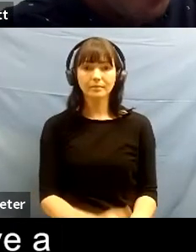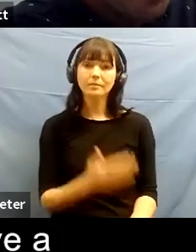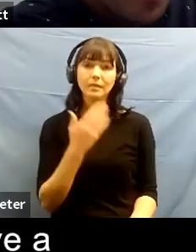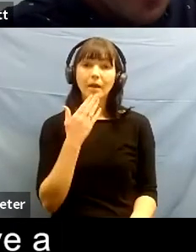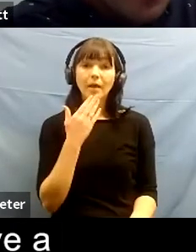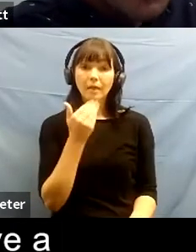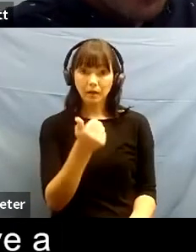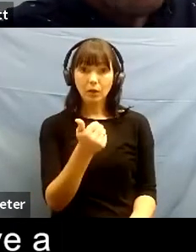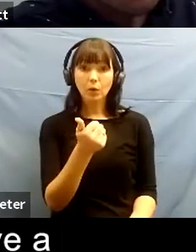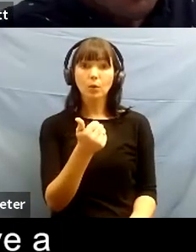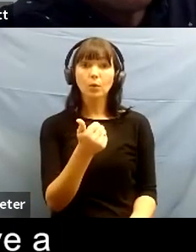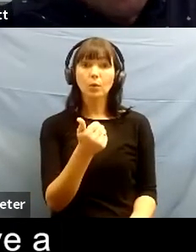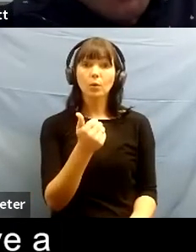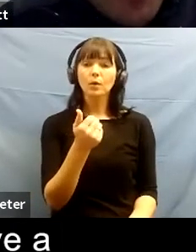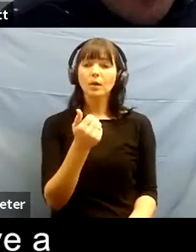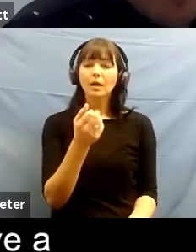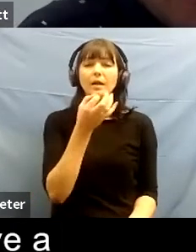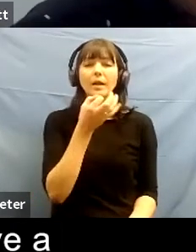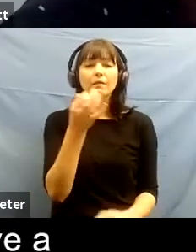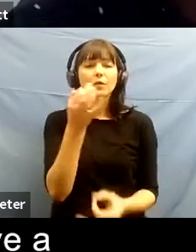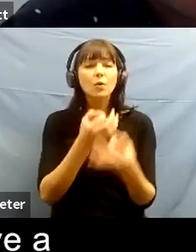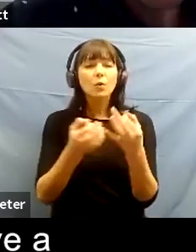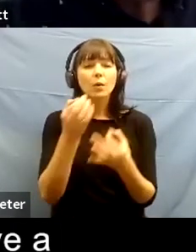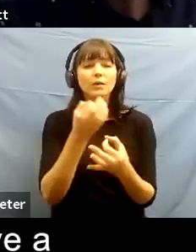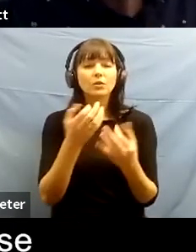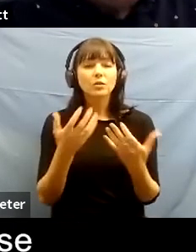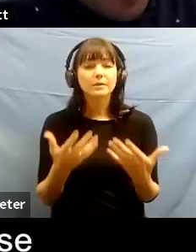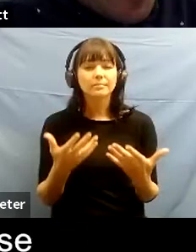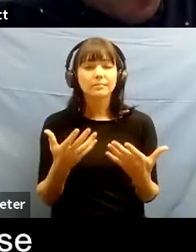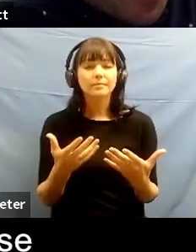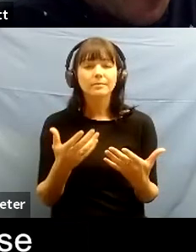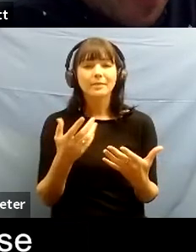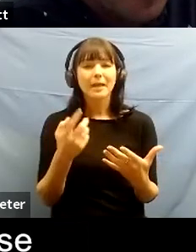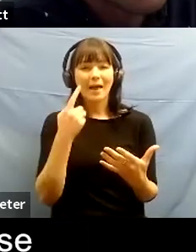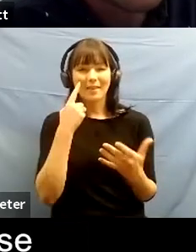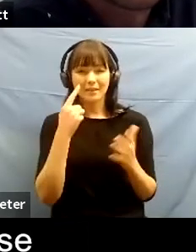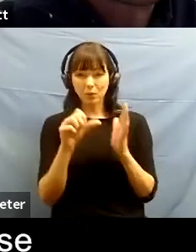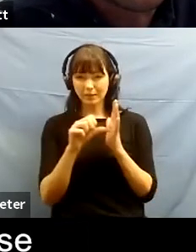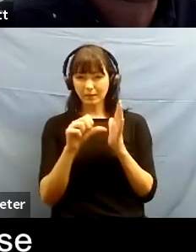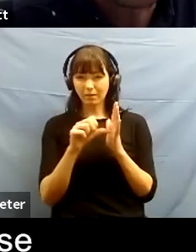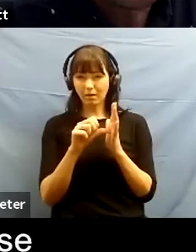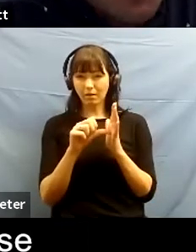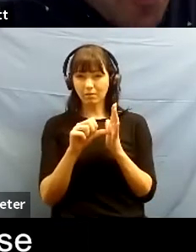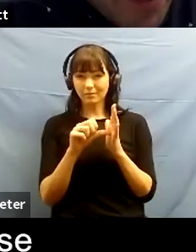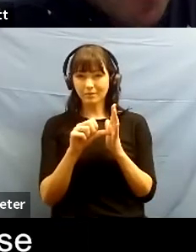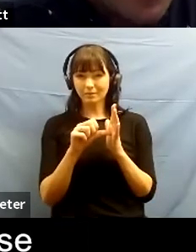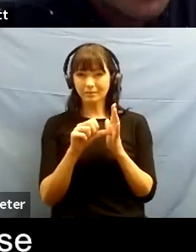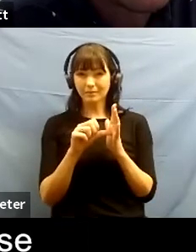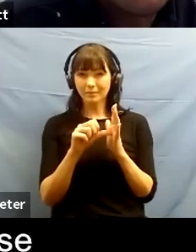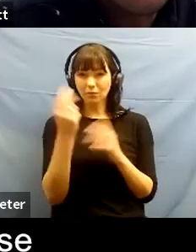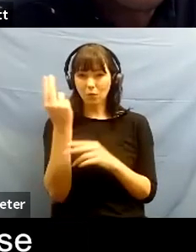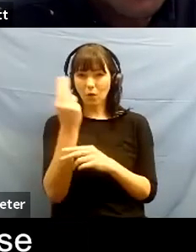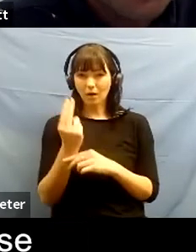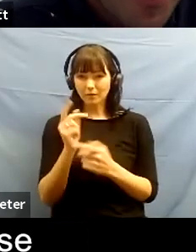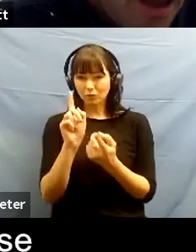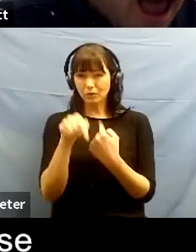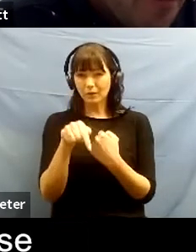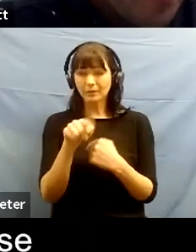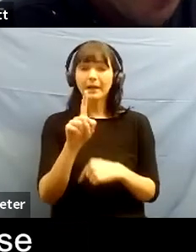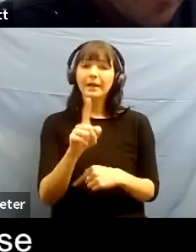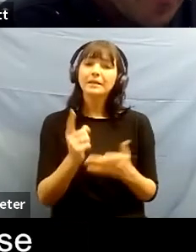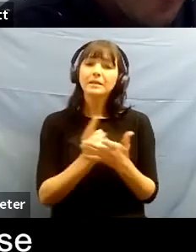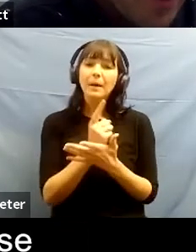um so we have a have a question i always find this is quite a tricky one but artists it is it's those recommendations so